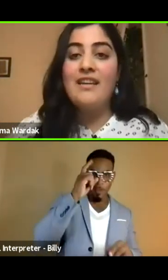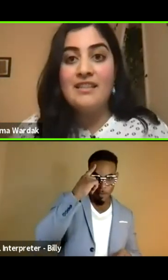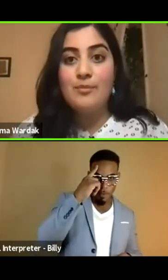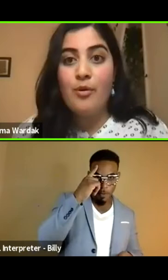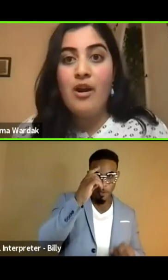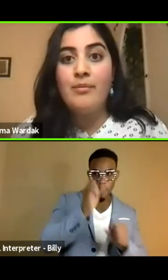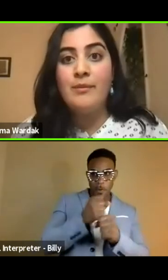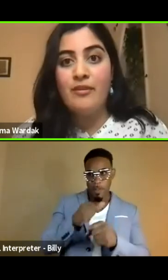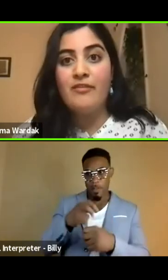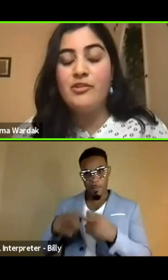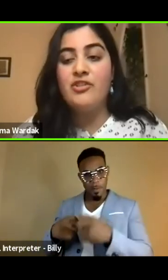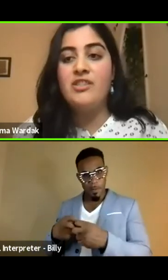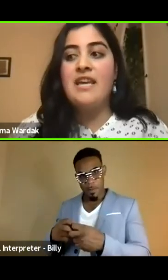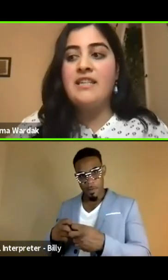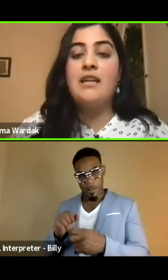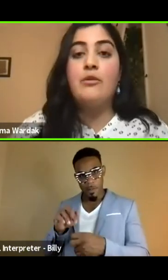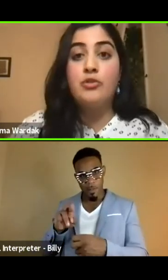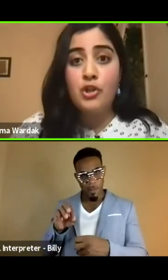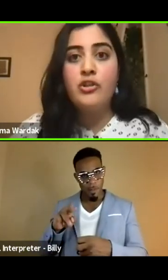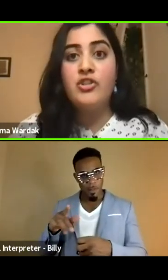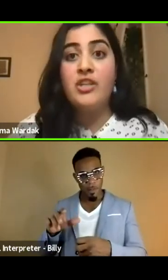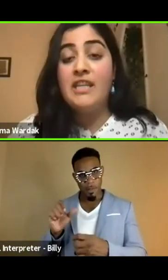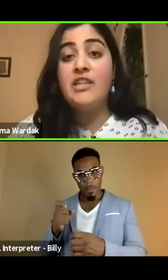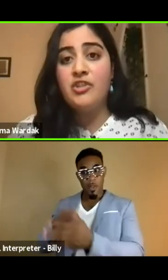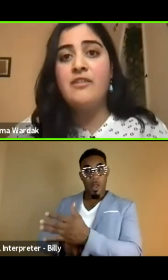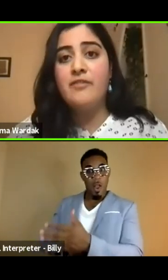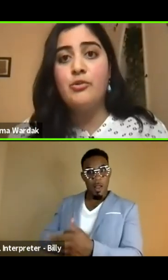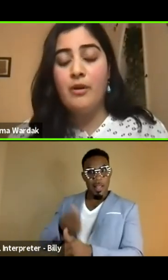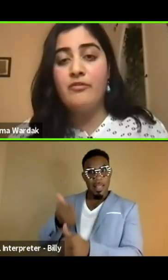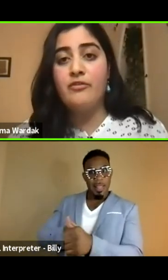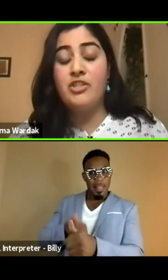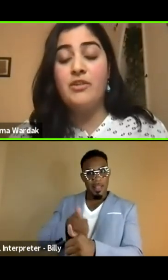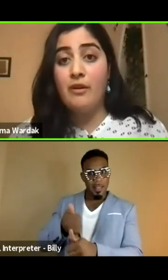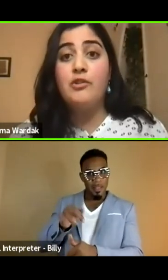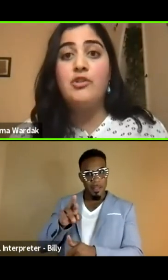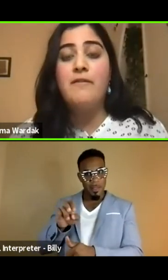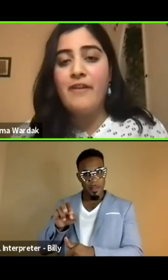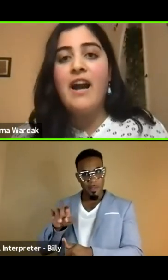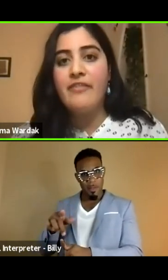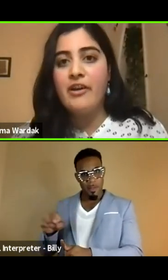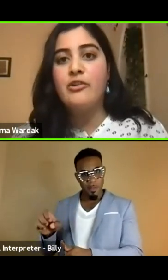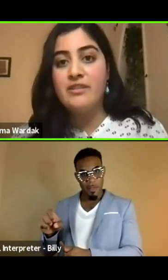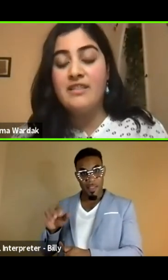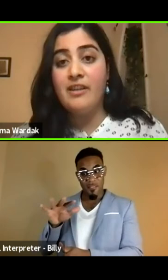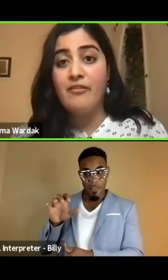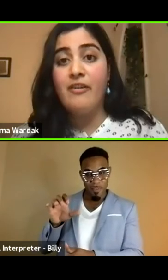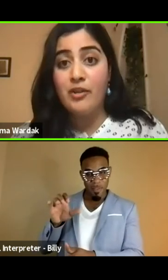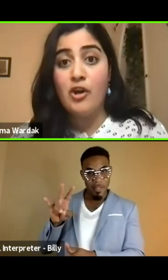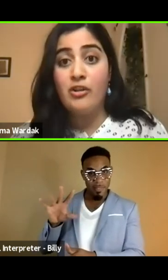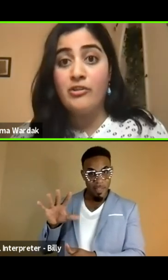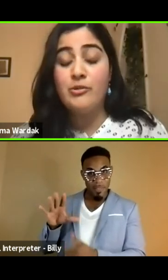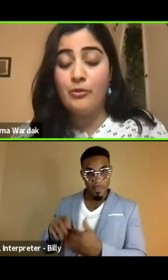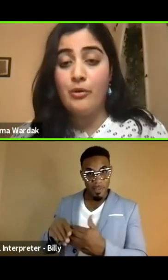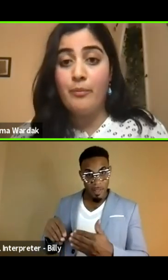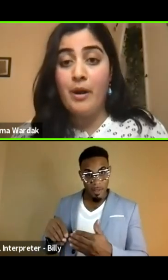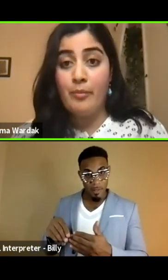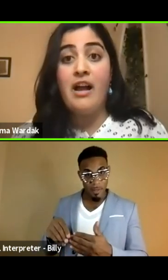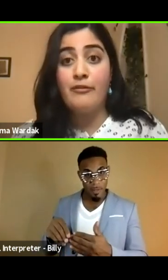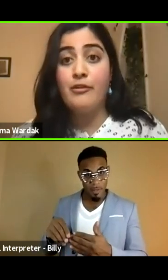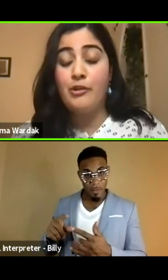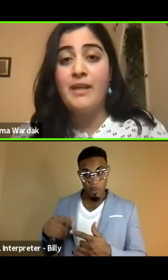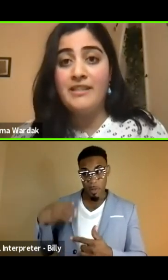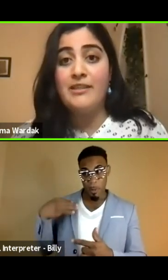created this problem of refugees and is now charging each individual refugee, refugee $575 to